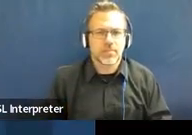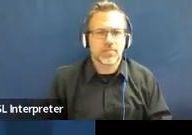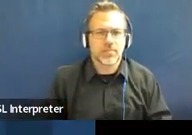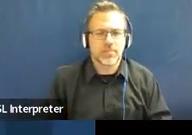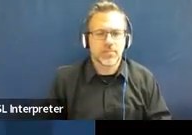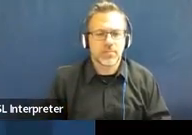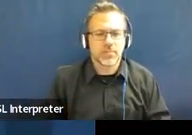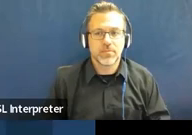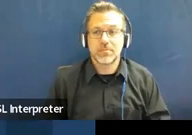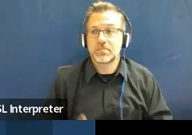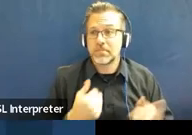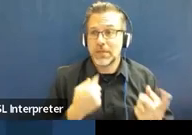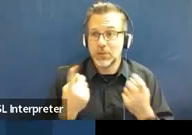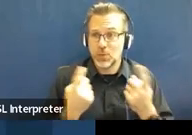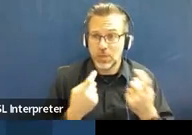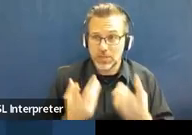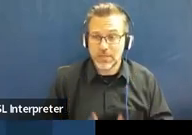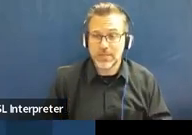Questions?